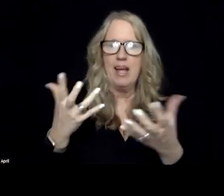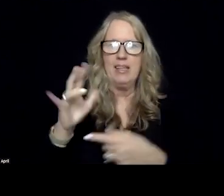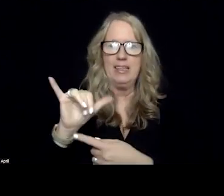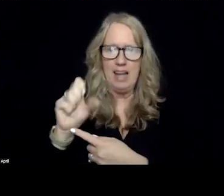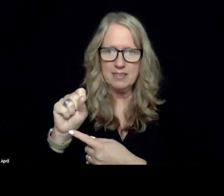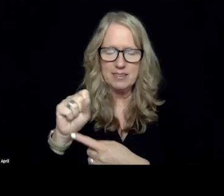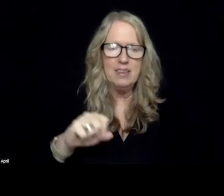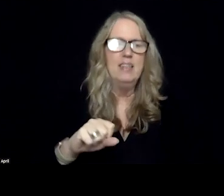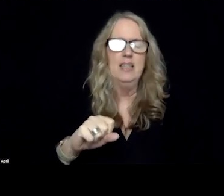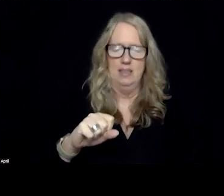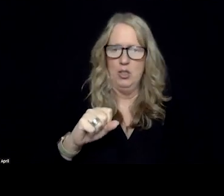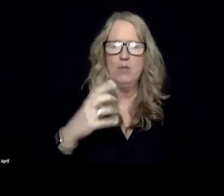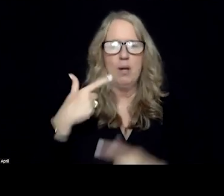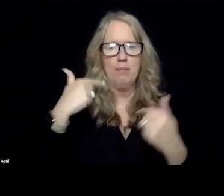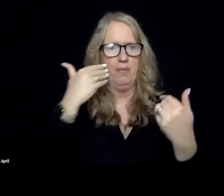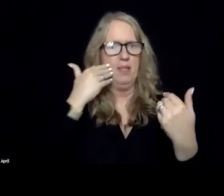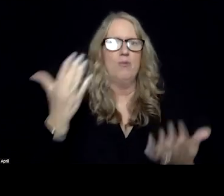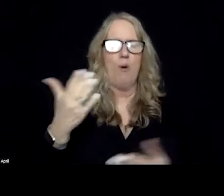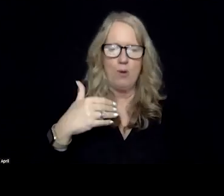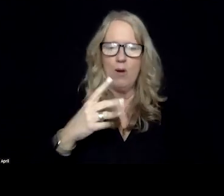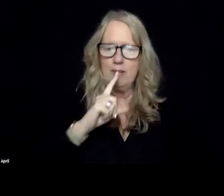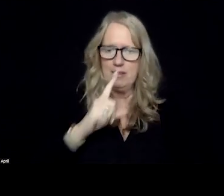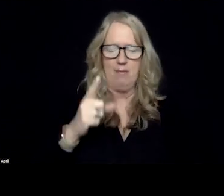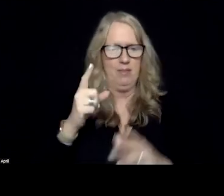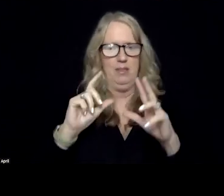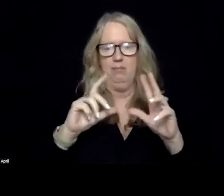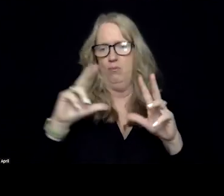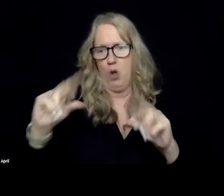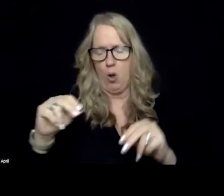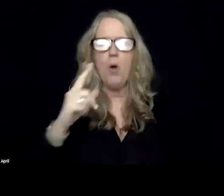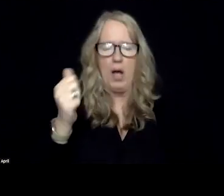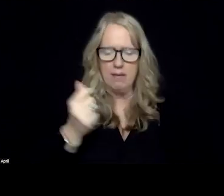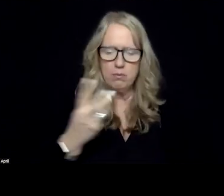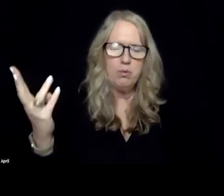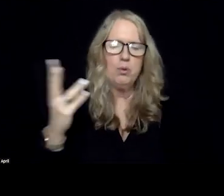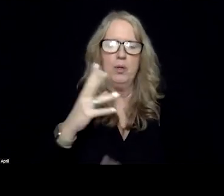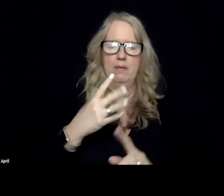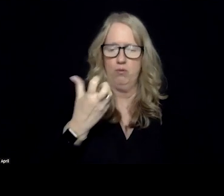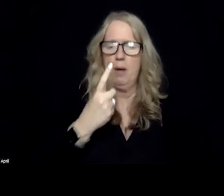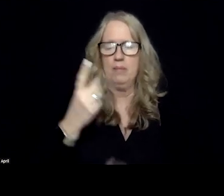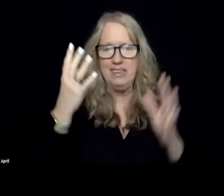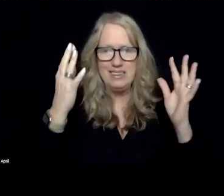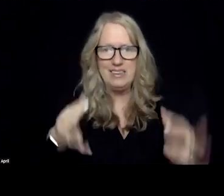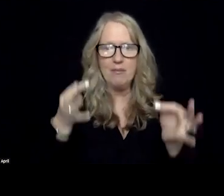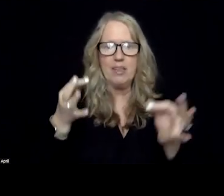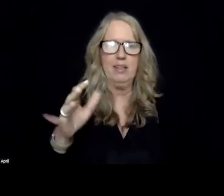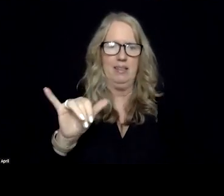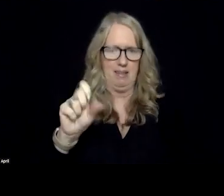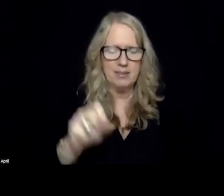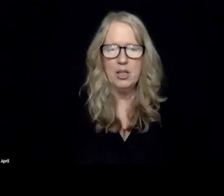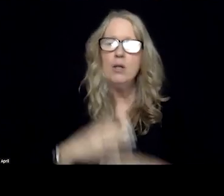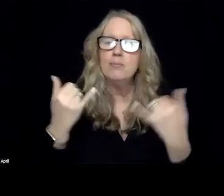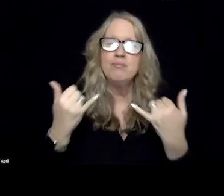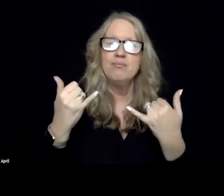moved from the don't know, the definitely no, and the no. We even had a few move over to definitely yes. So today,